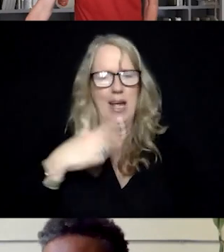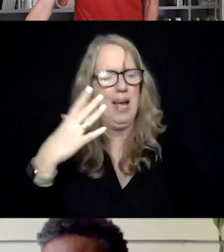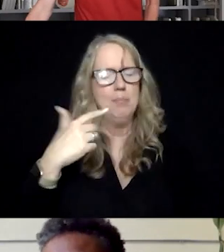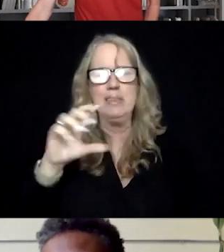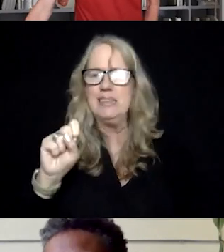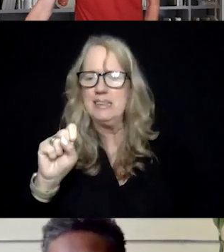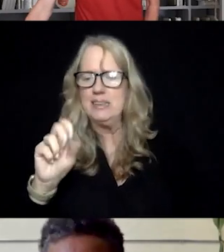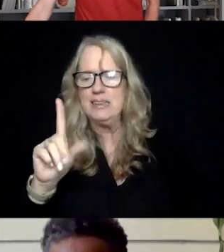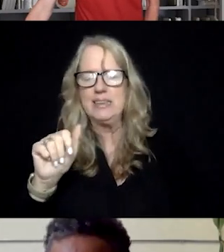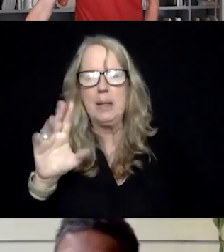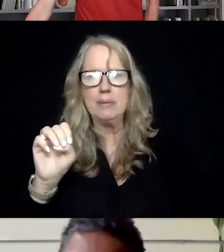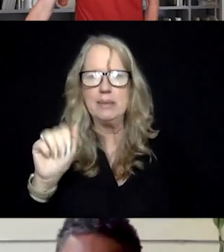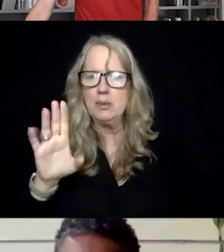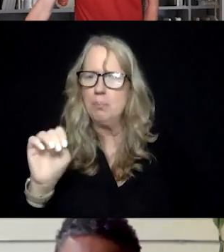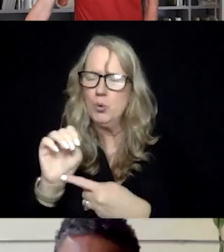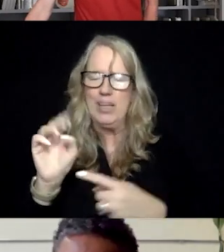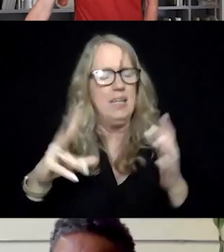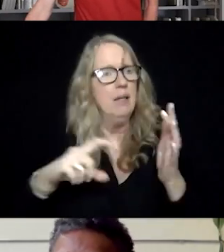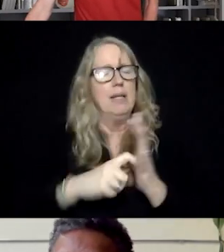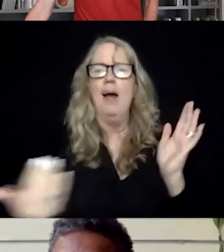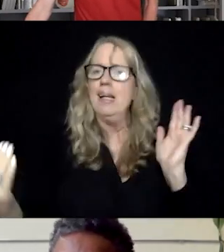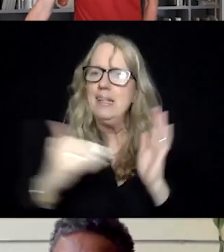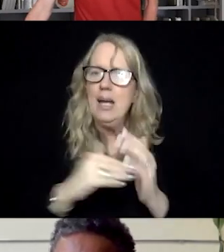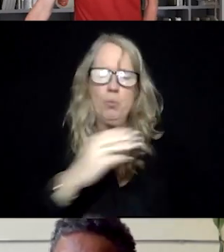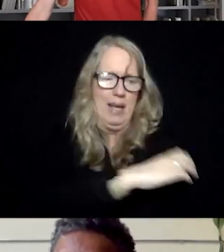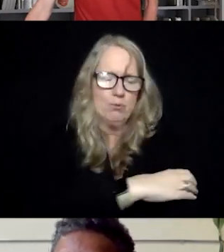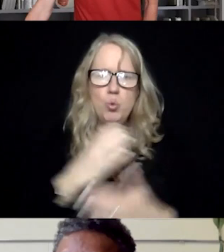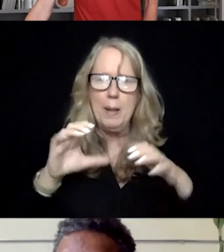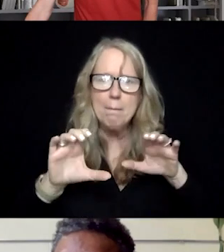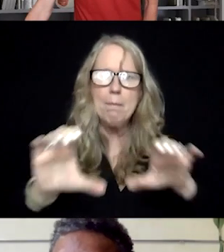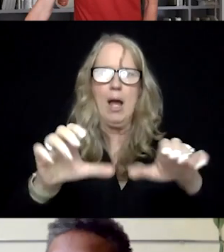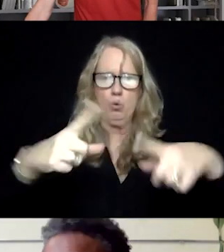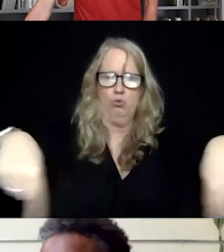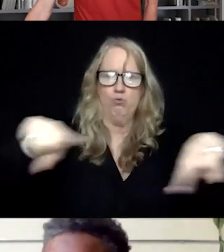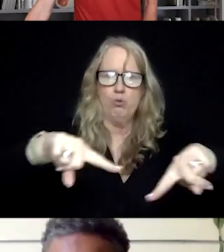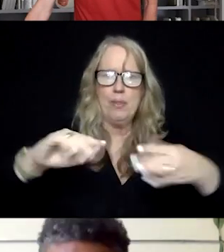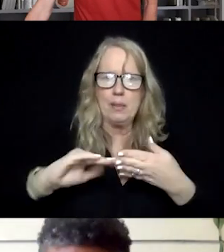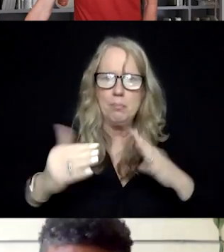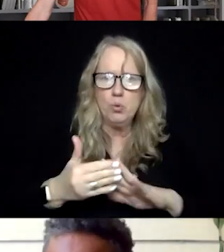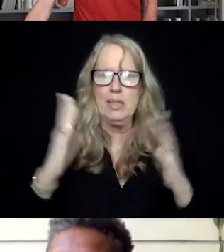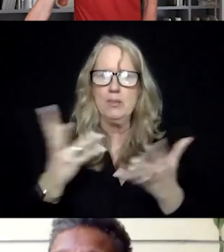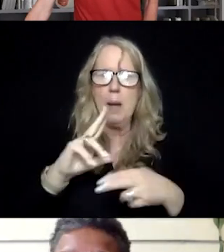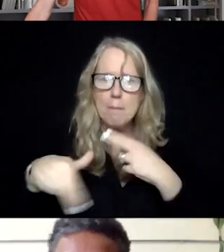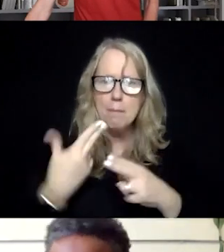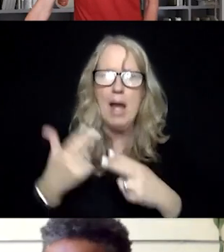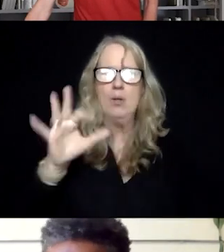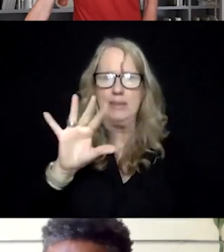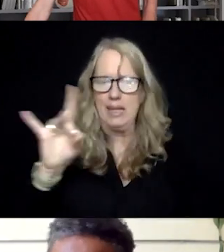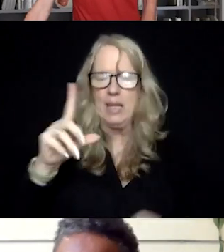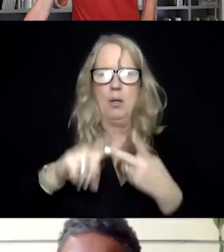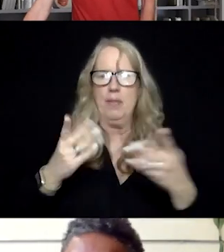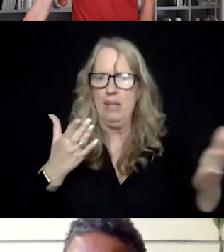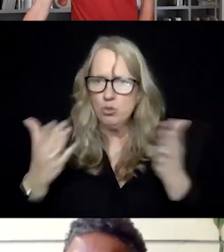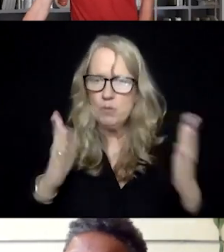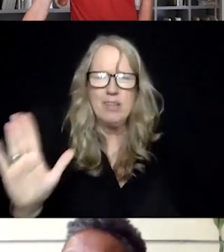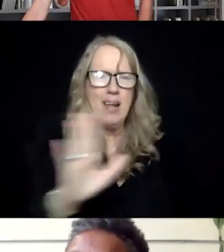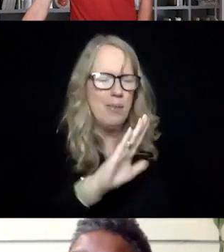think this is key. Again, we need to empower communities, um, about things like 988, about the services in their